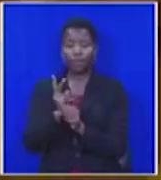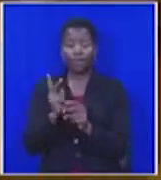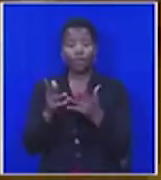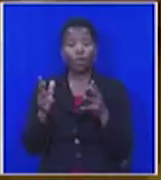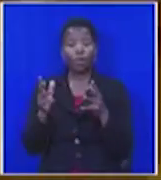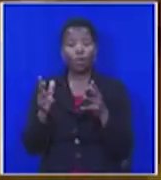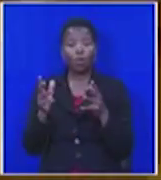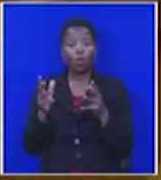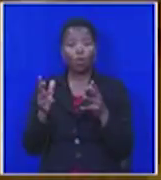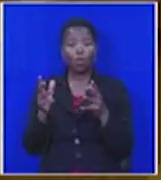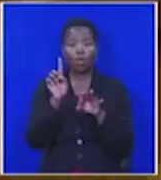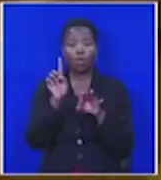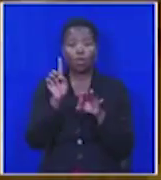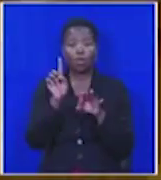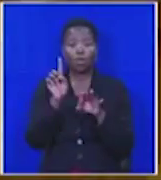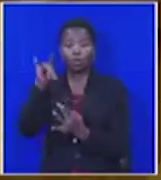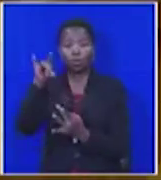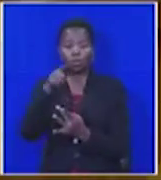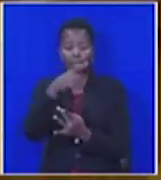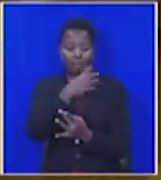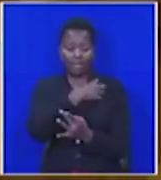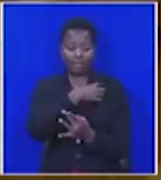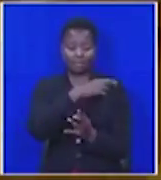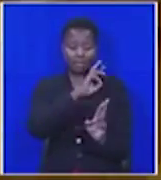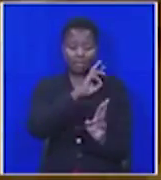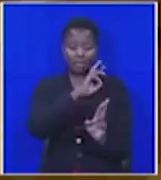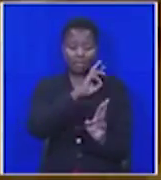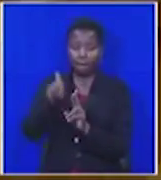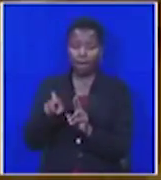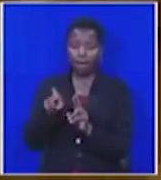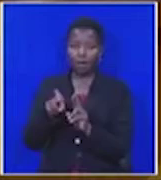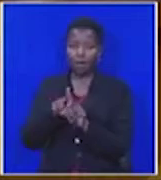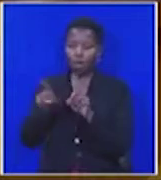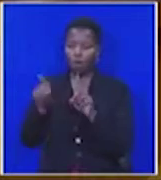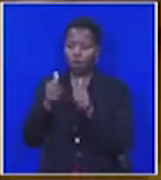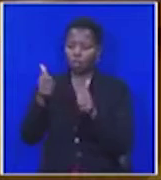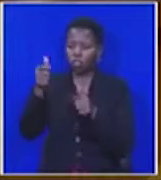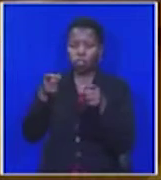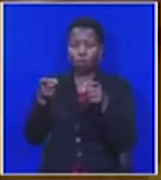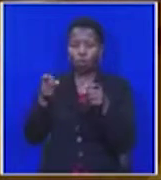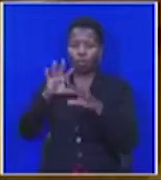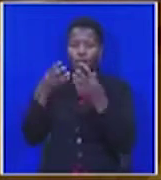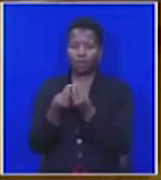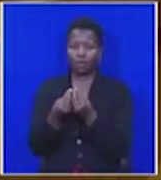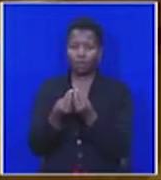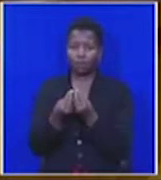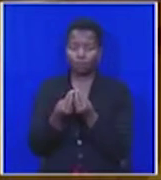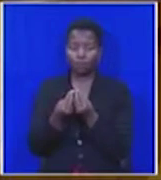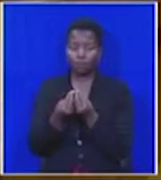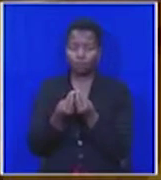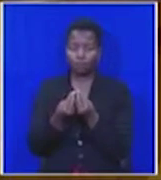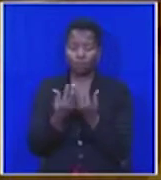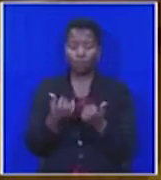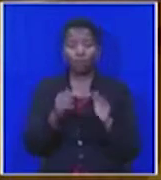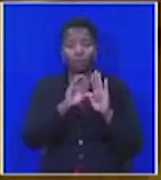they chose executive accountability over executive sovereignty. The framers of our